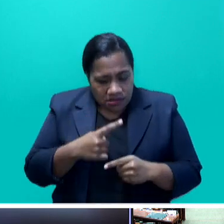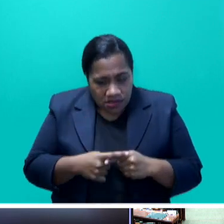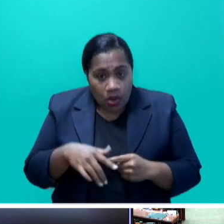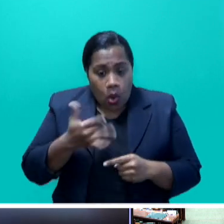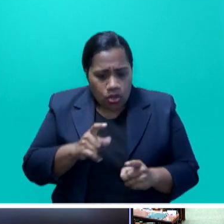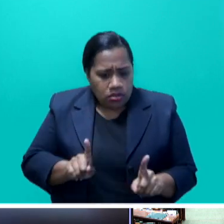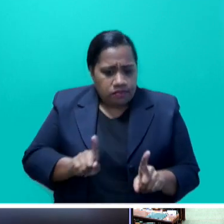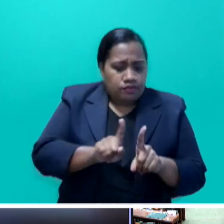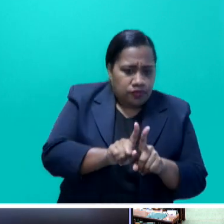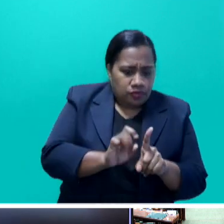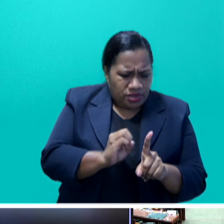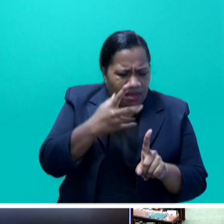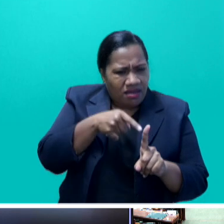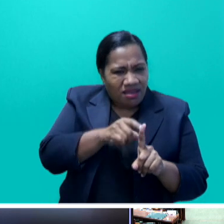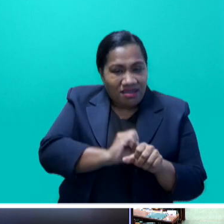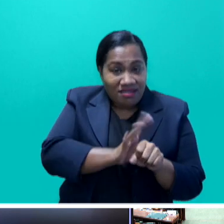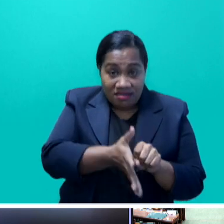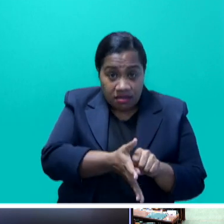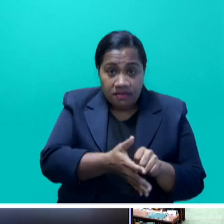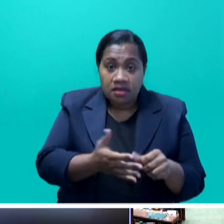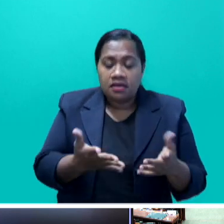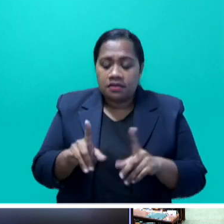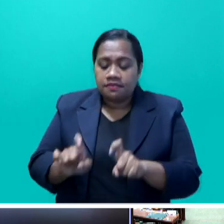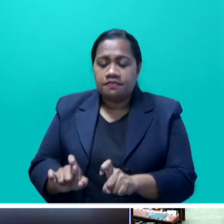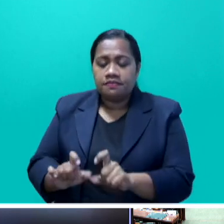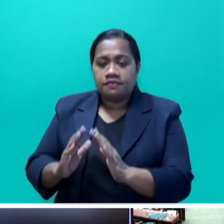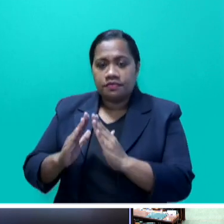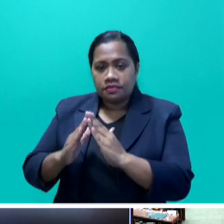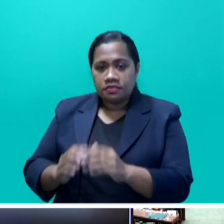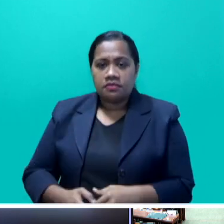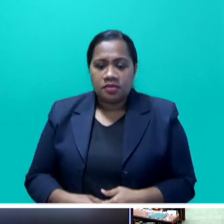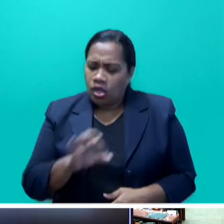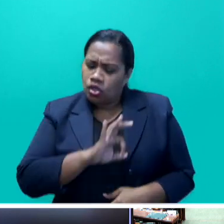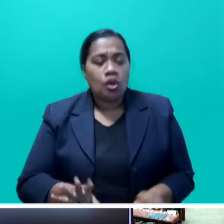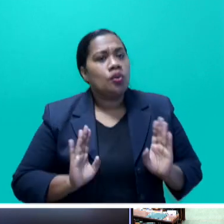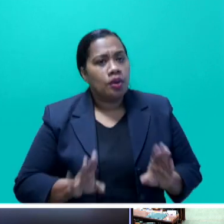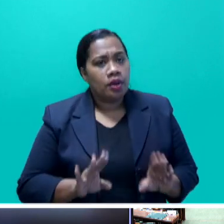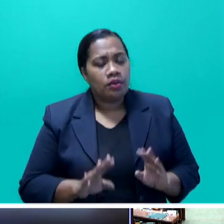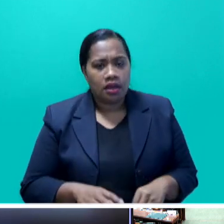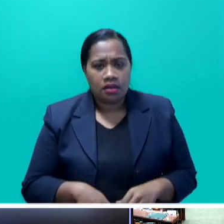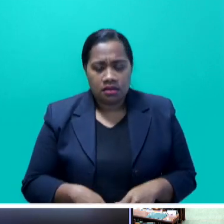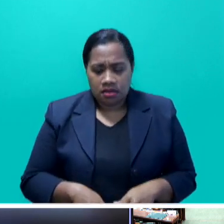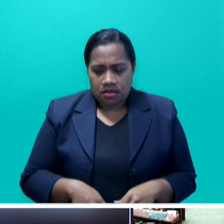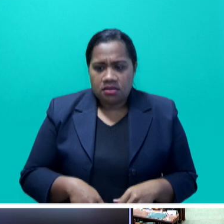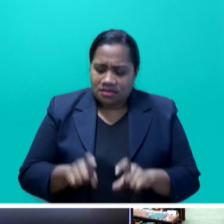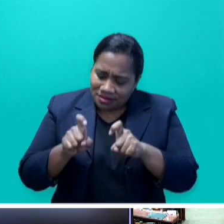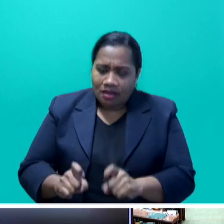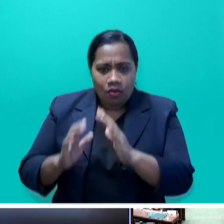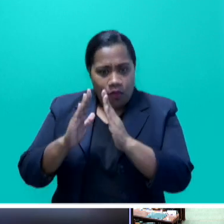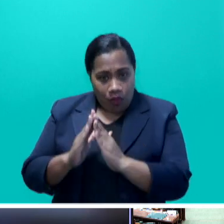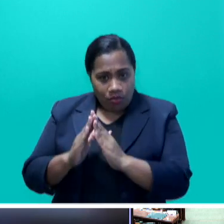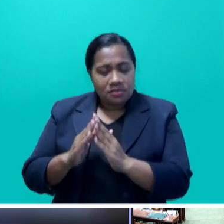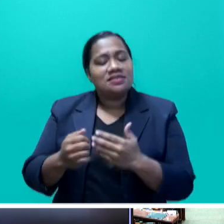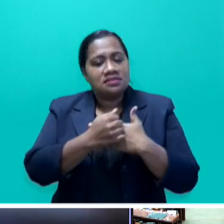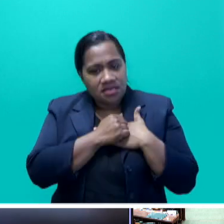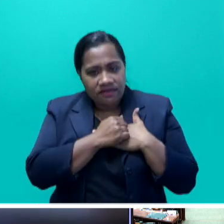someone who's COVID-positive. Don't wait to be tested if you feel sick. Stay home where it is safe rather